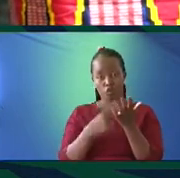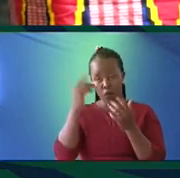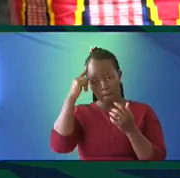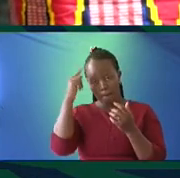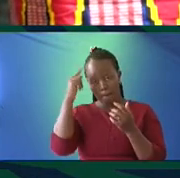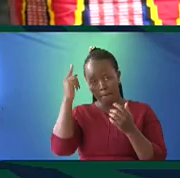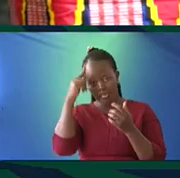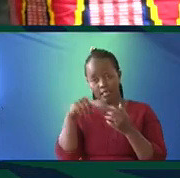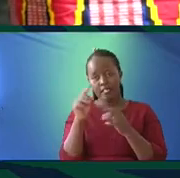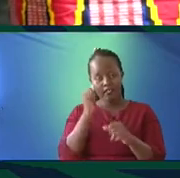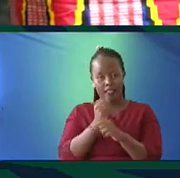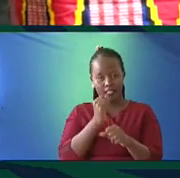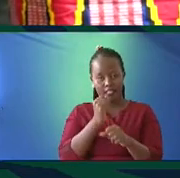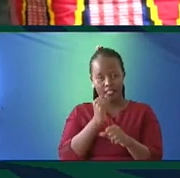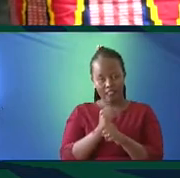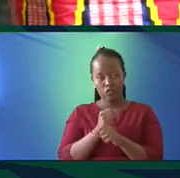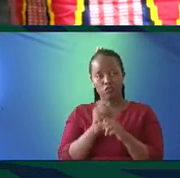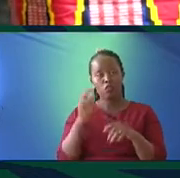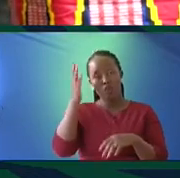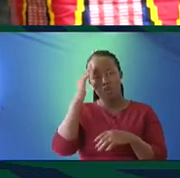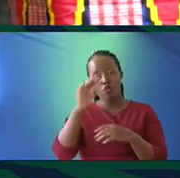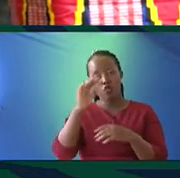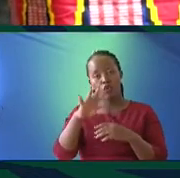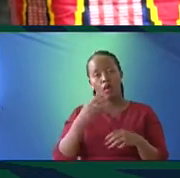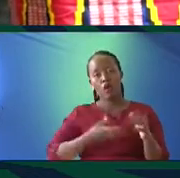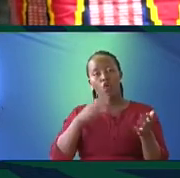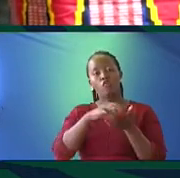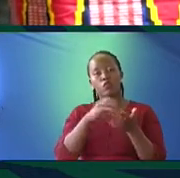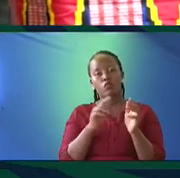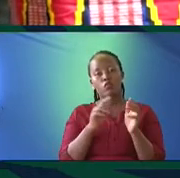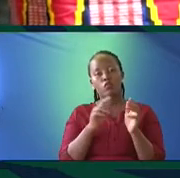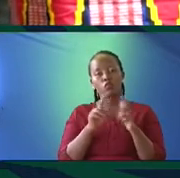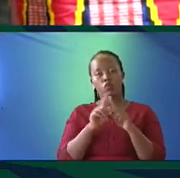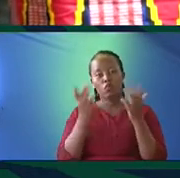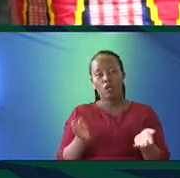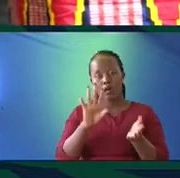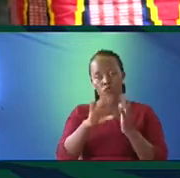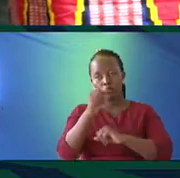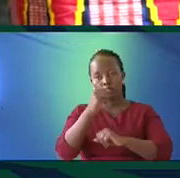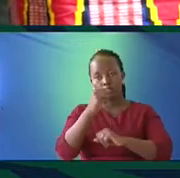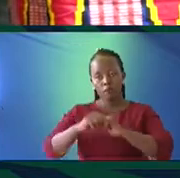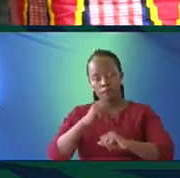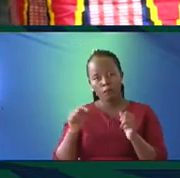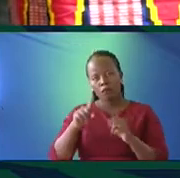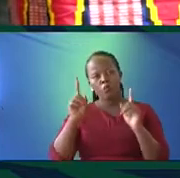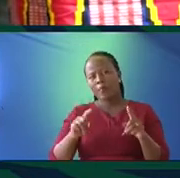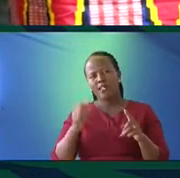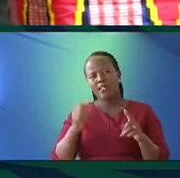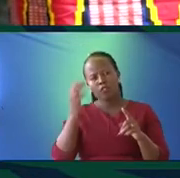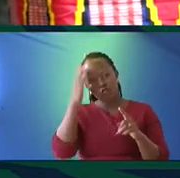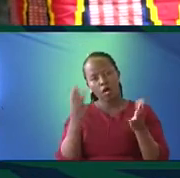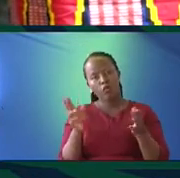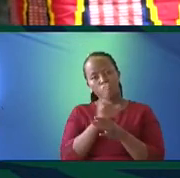conscious effort to scrutinize your own position and how you do it. And I think you've said it very well this morning. Examine yourself. How do you